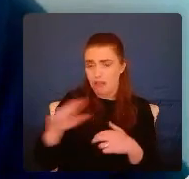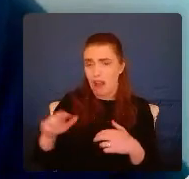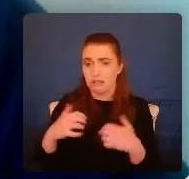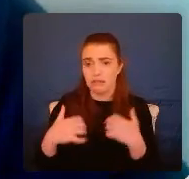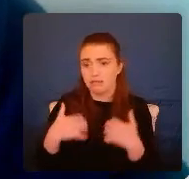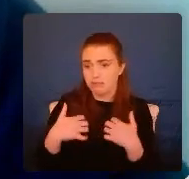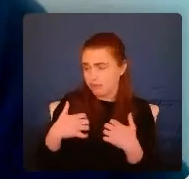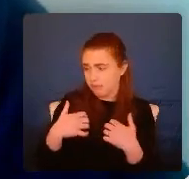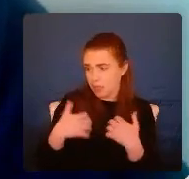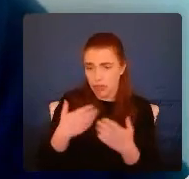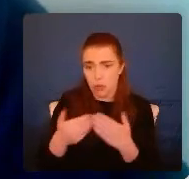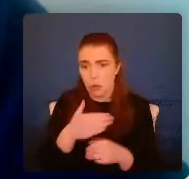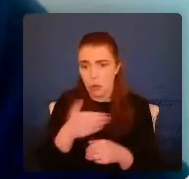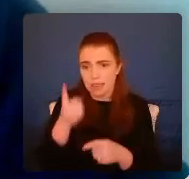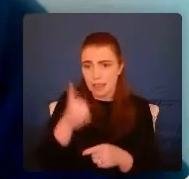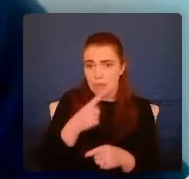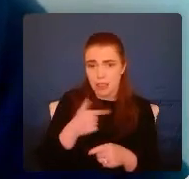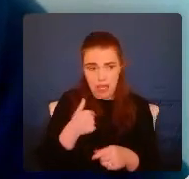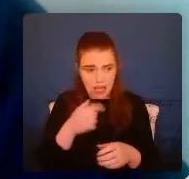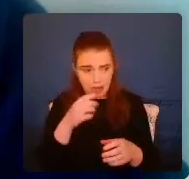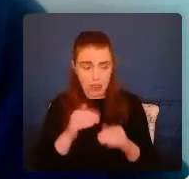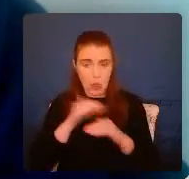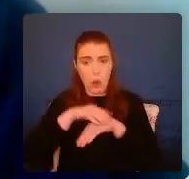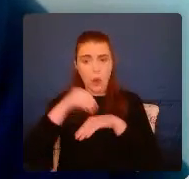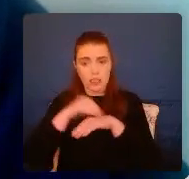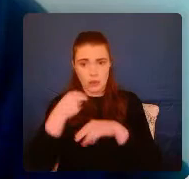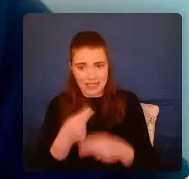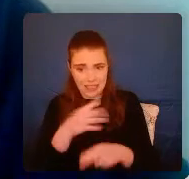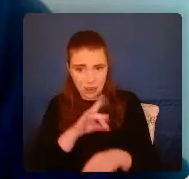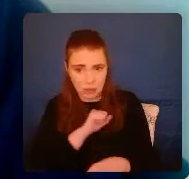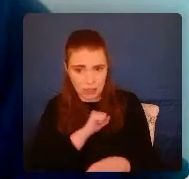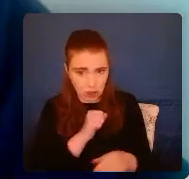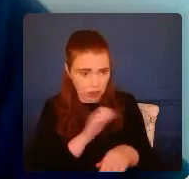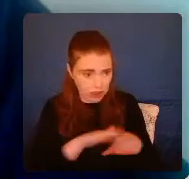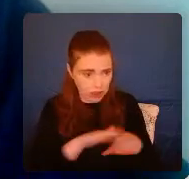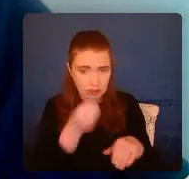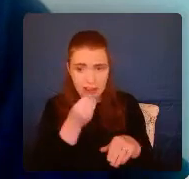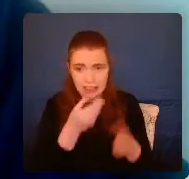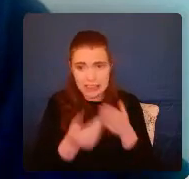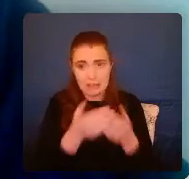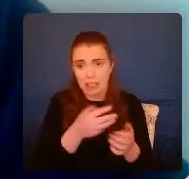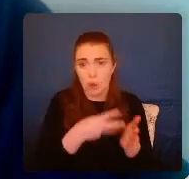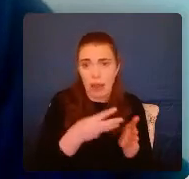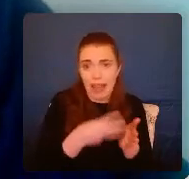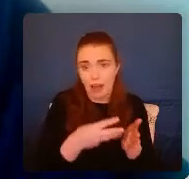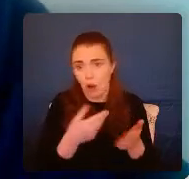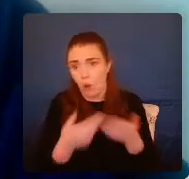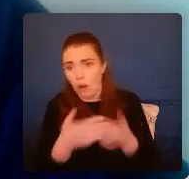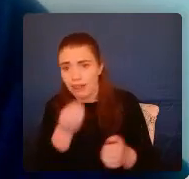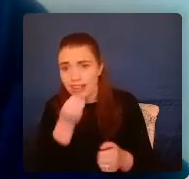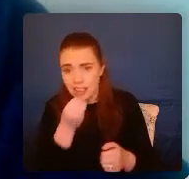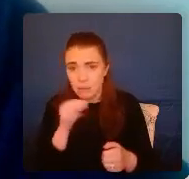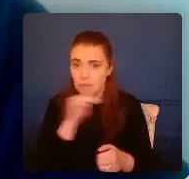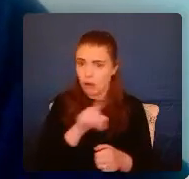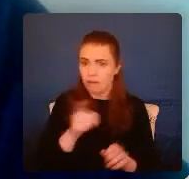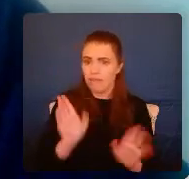had to make sure my brothers and sisters got some sort of food into them. It didn't matter what they ate, where they ate or what time of day or night, once they got some food into